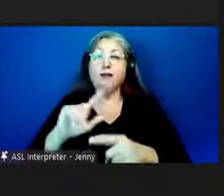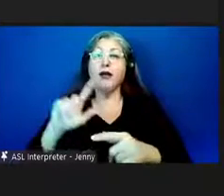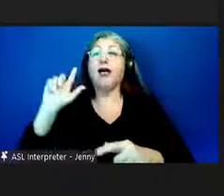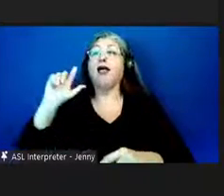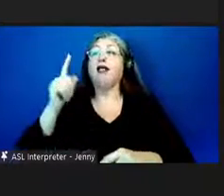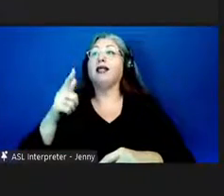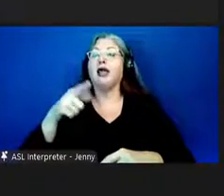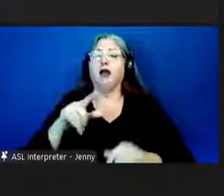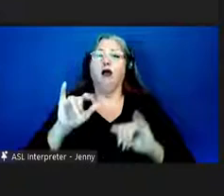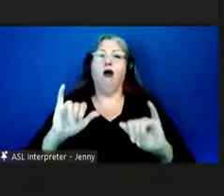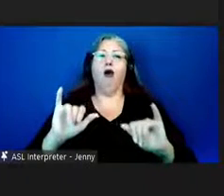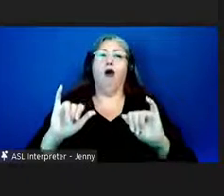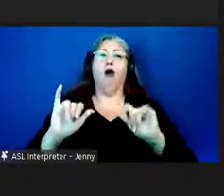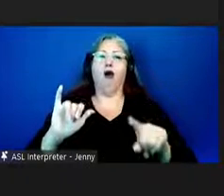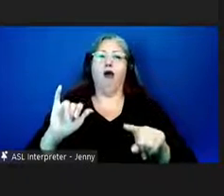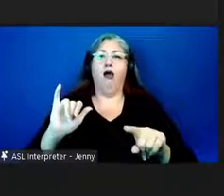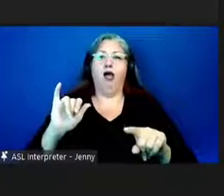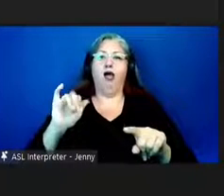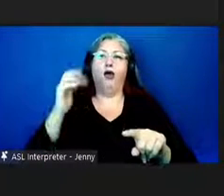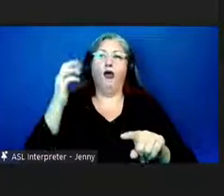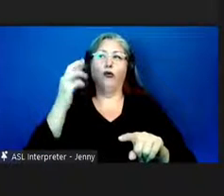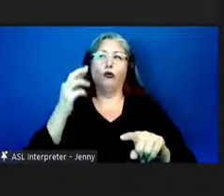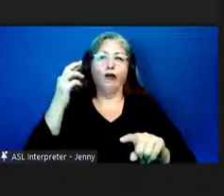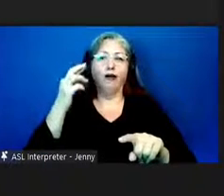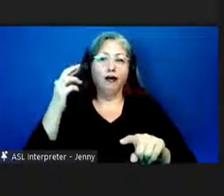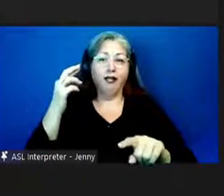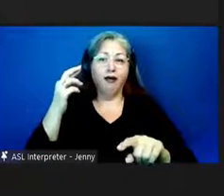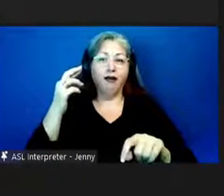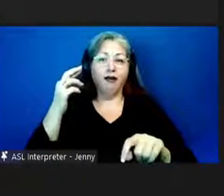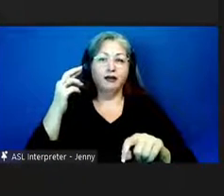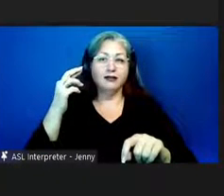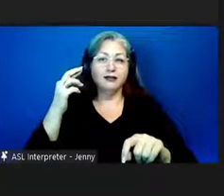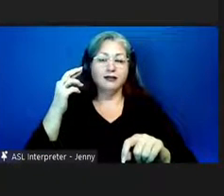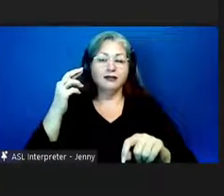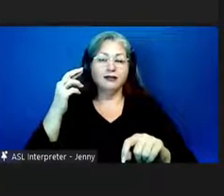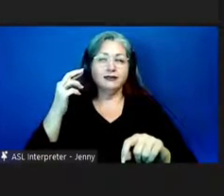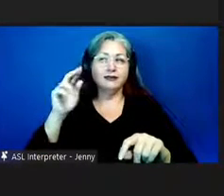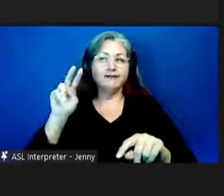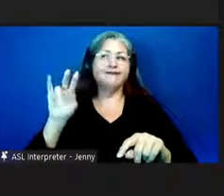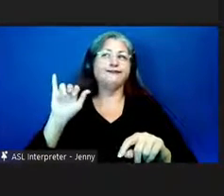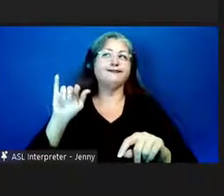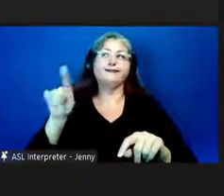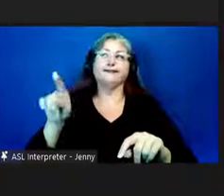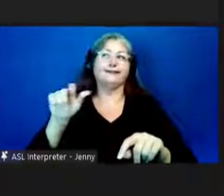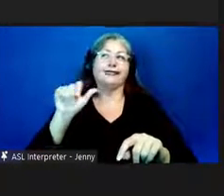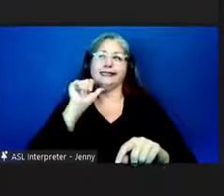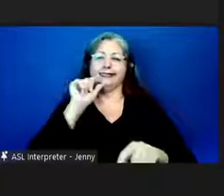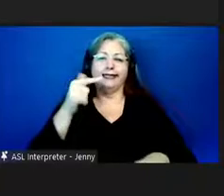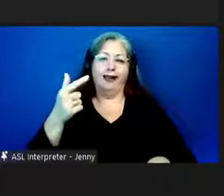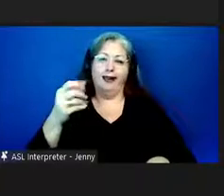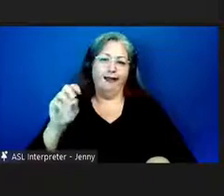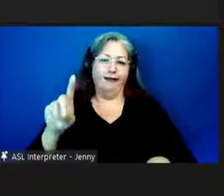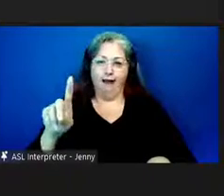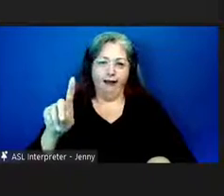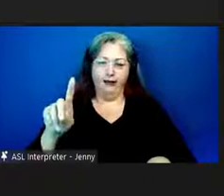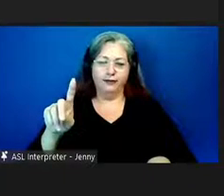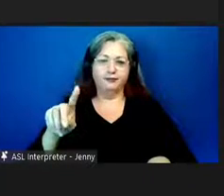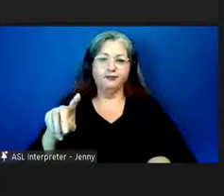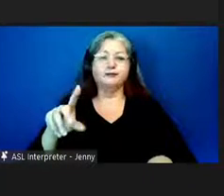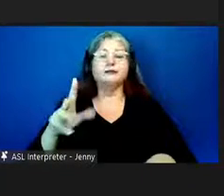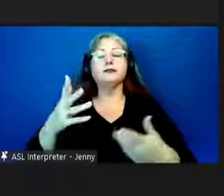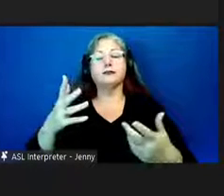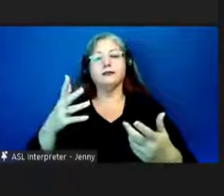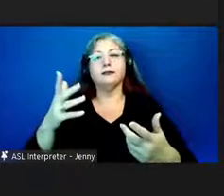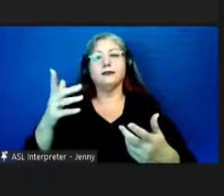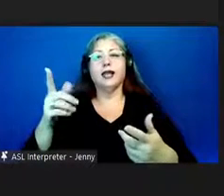course that was uh soon just discerned that he wasn't so much of a god and of course he